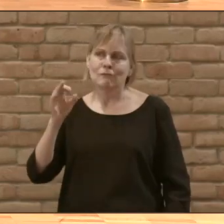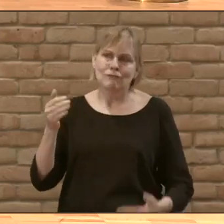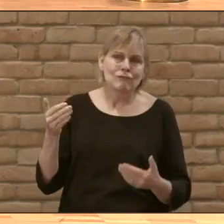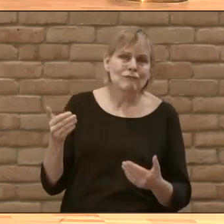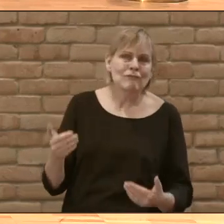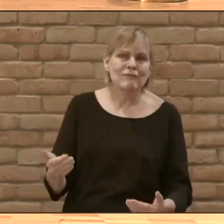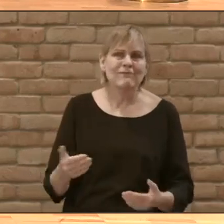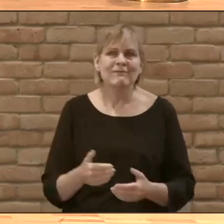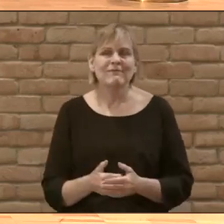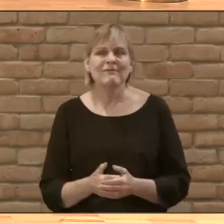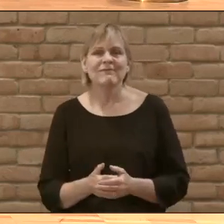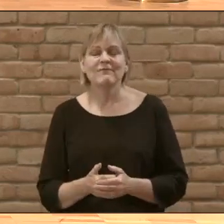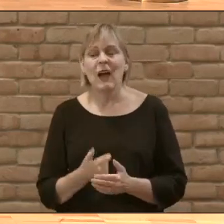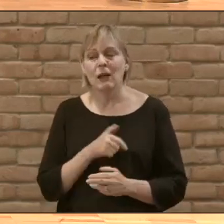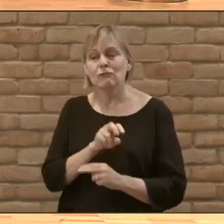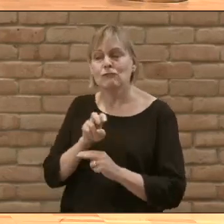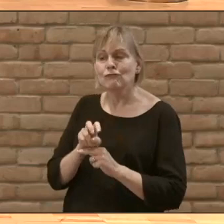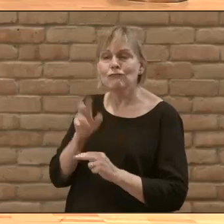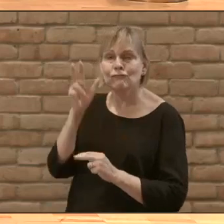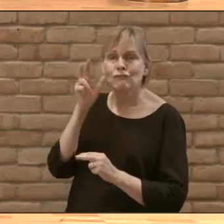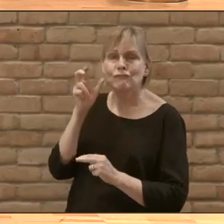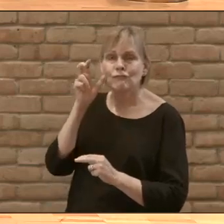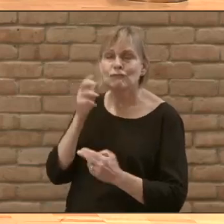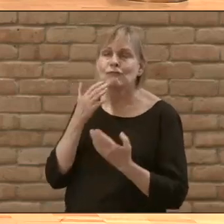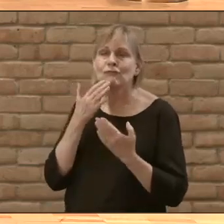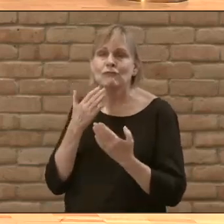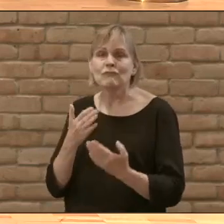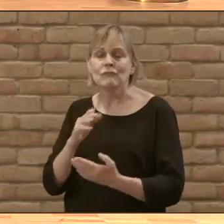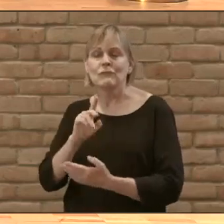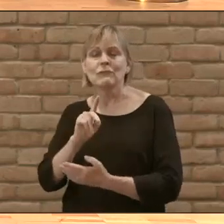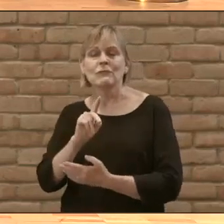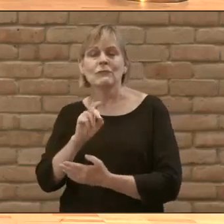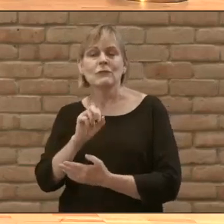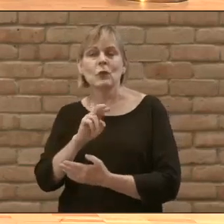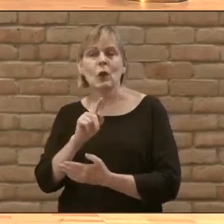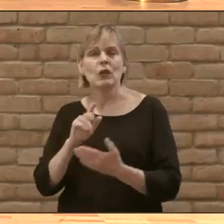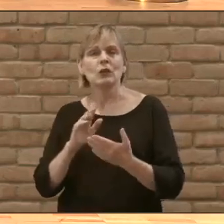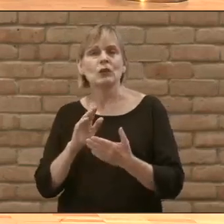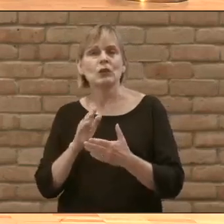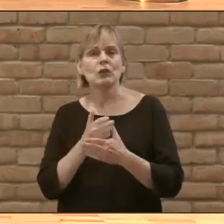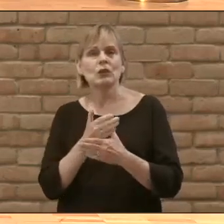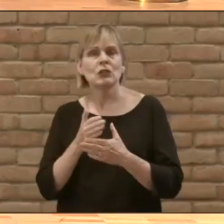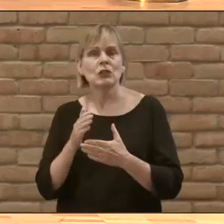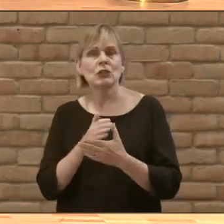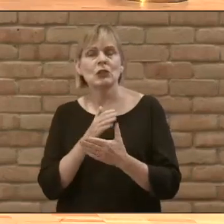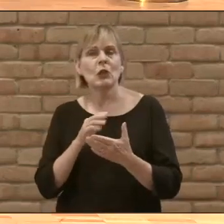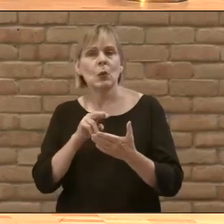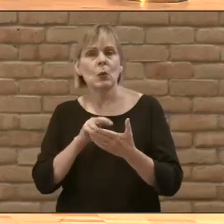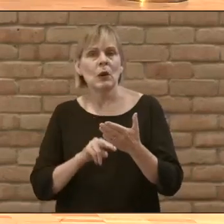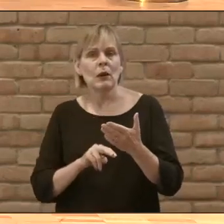listen today. So I'm grateful for that. So now Carl's going to share our reading from the Gospel of Mark.